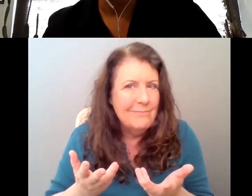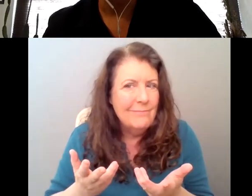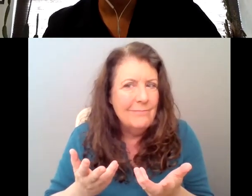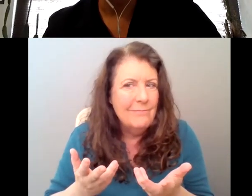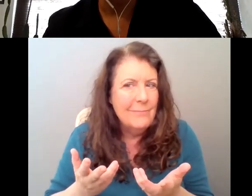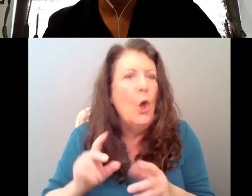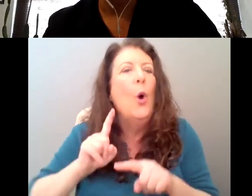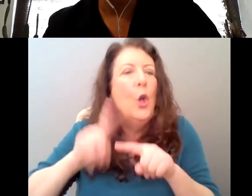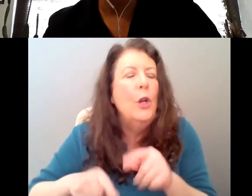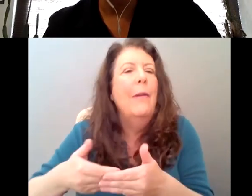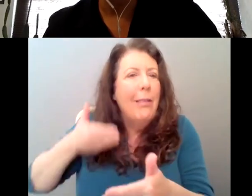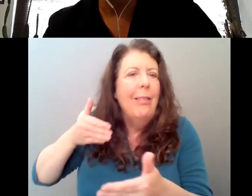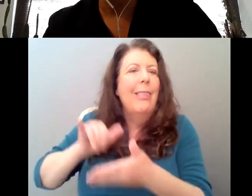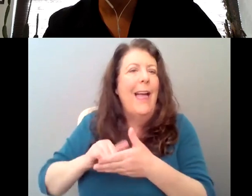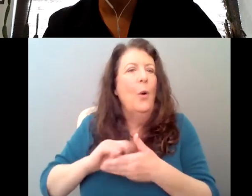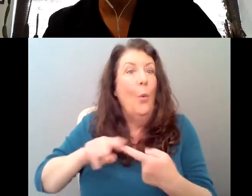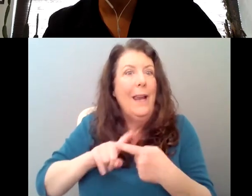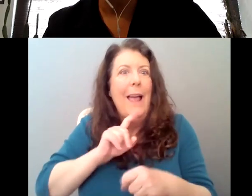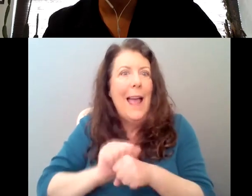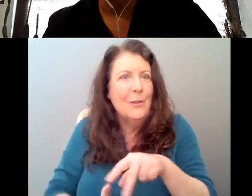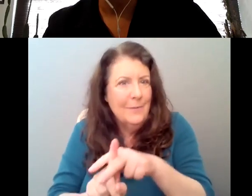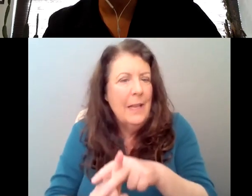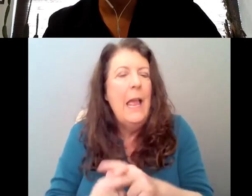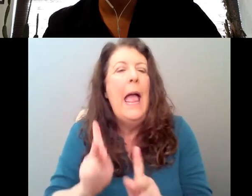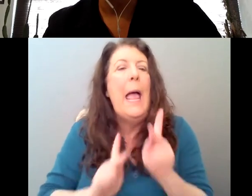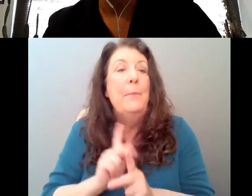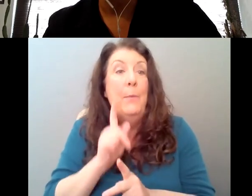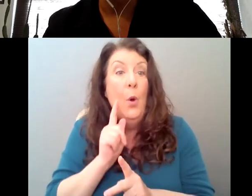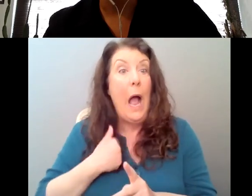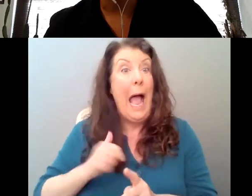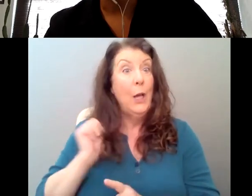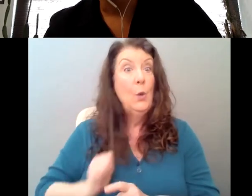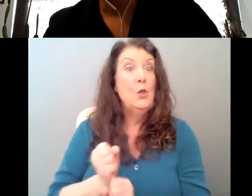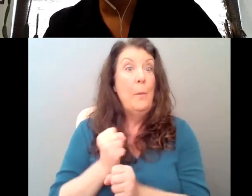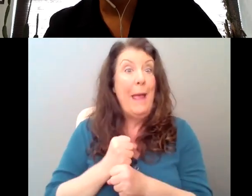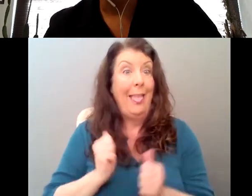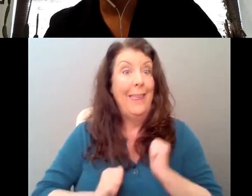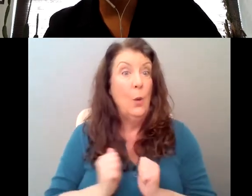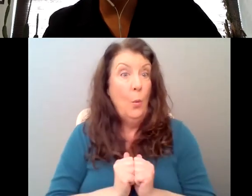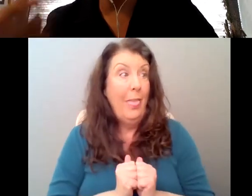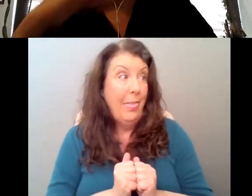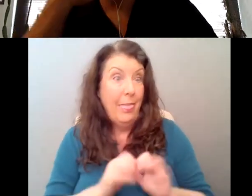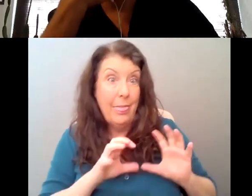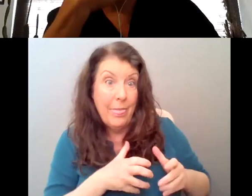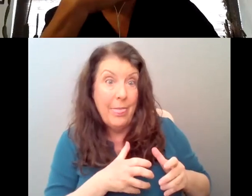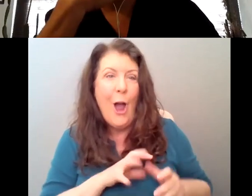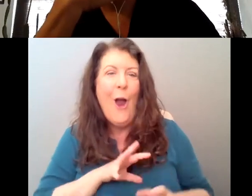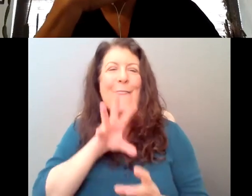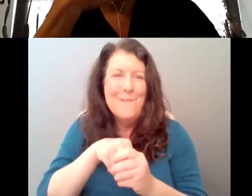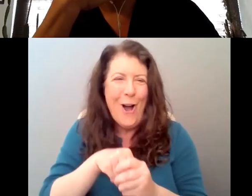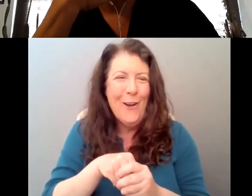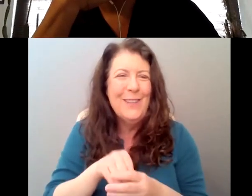has, and, and many people that I used to do theater with are involved in the making of Dickinson. From our costume